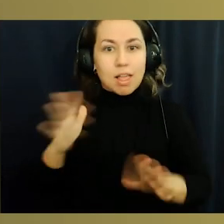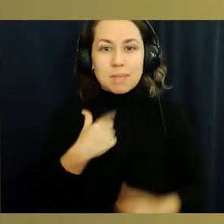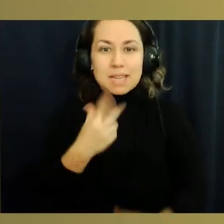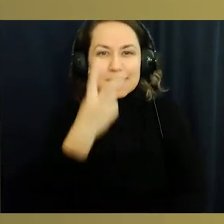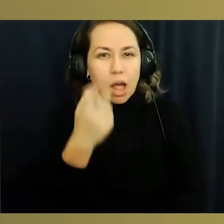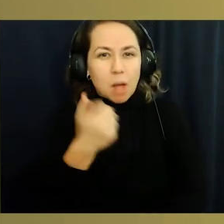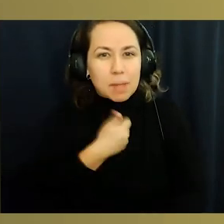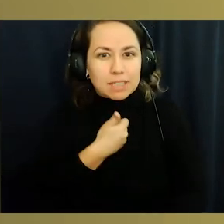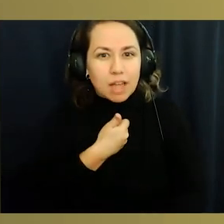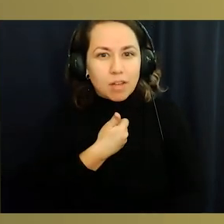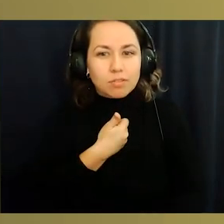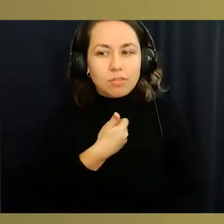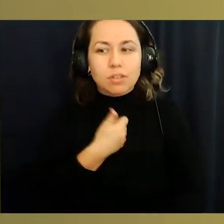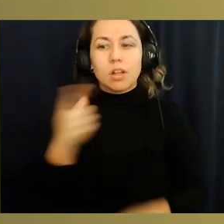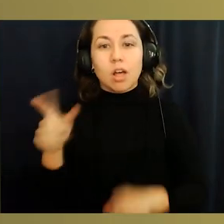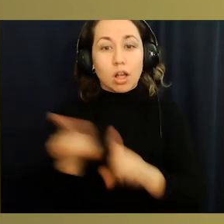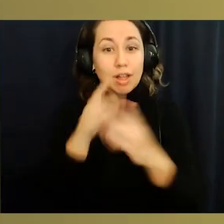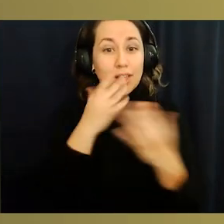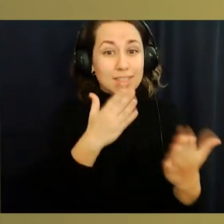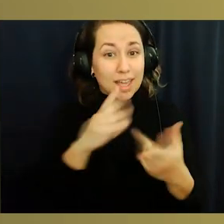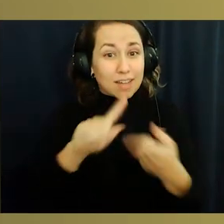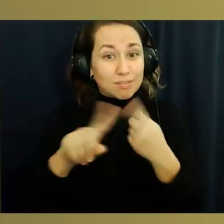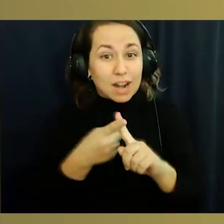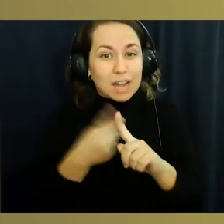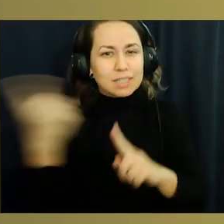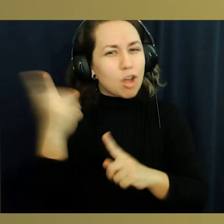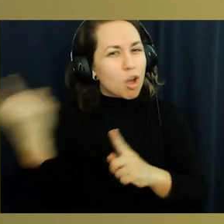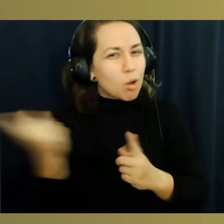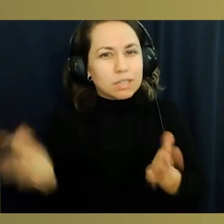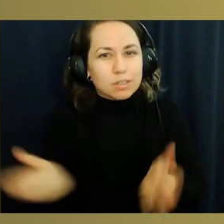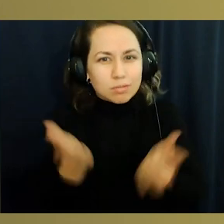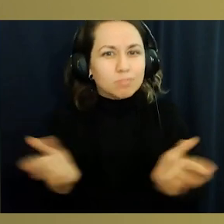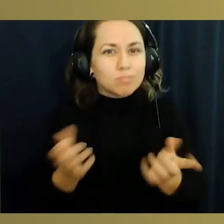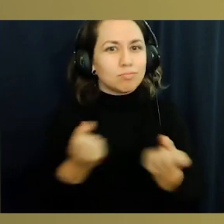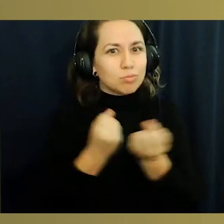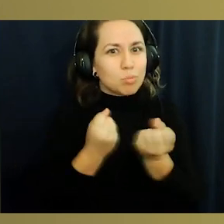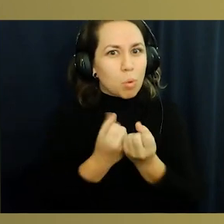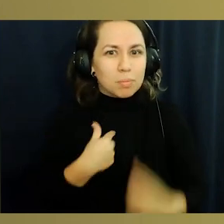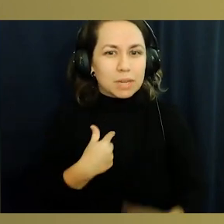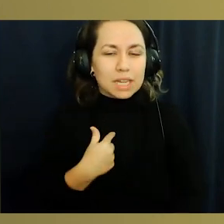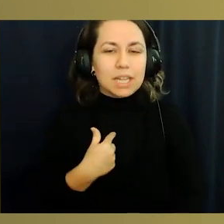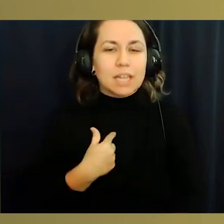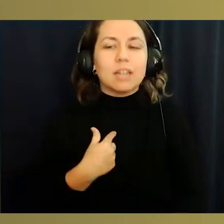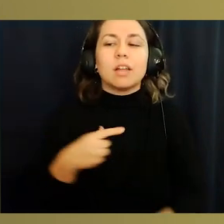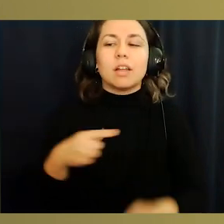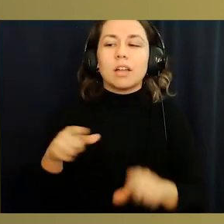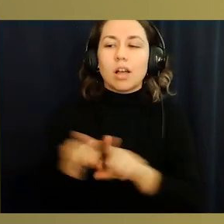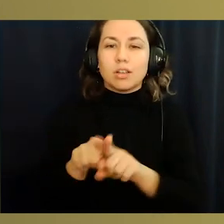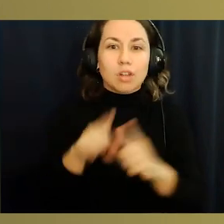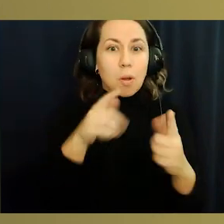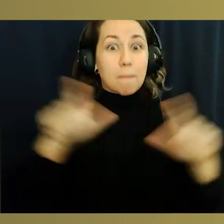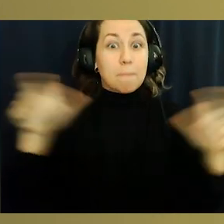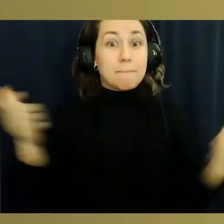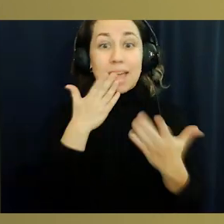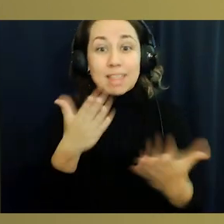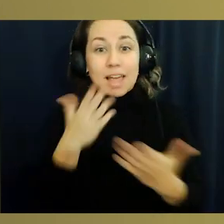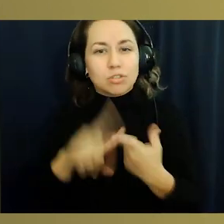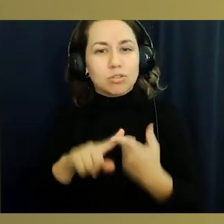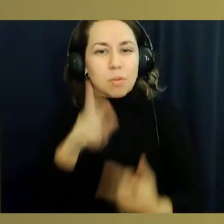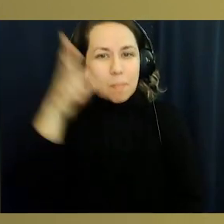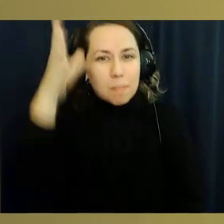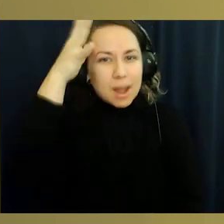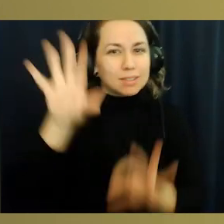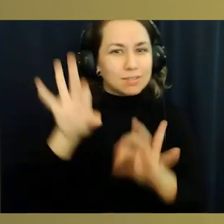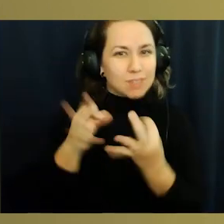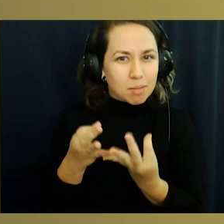thank my teachers, especially Mr. Q, for never letting me doubt myself. I would like to thank my friends for always cheering me on and